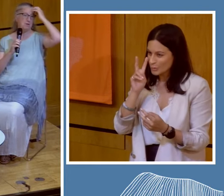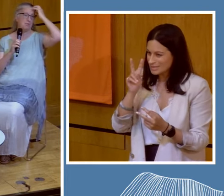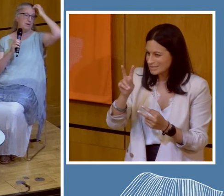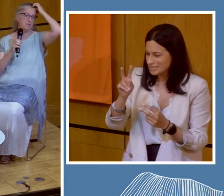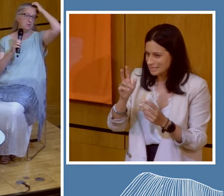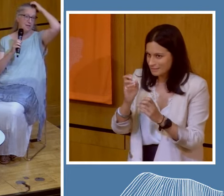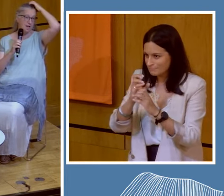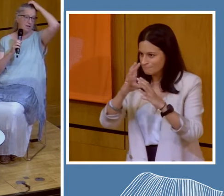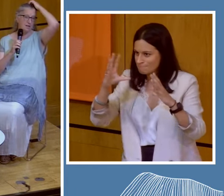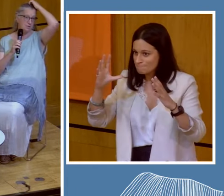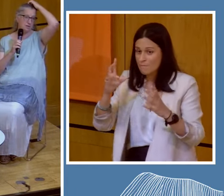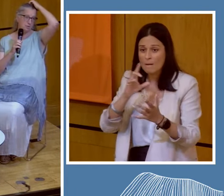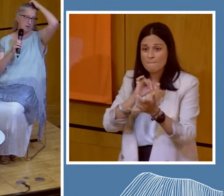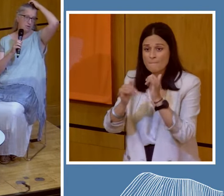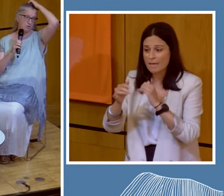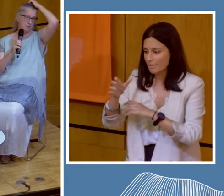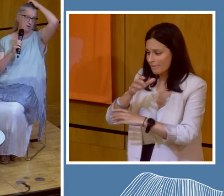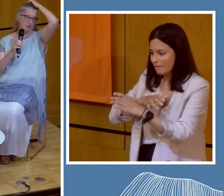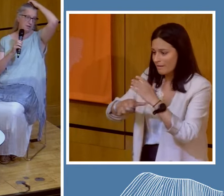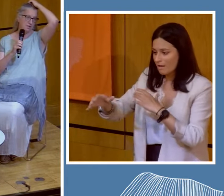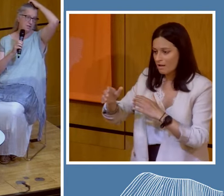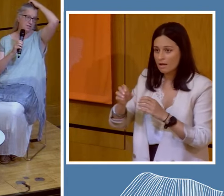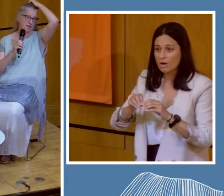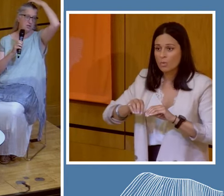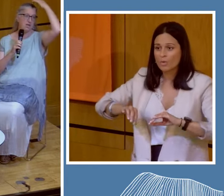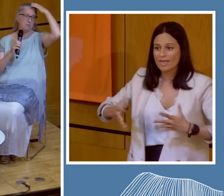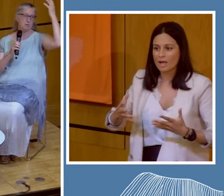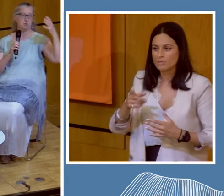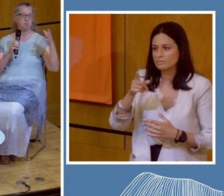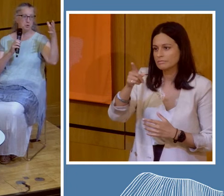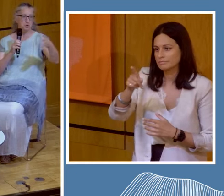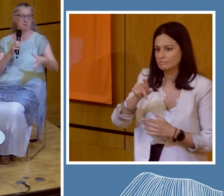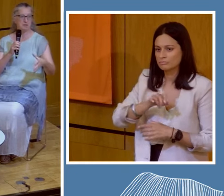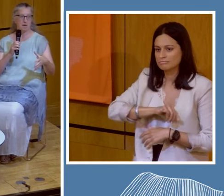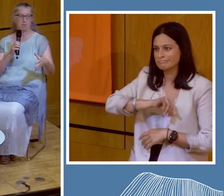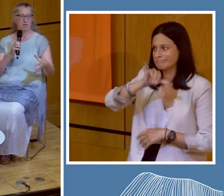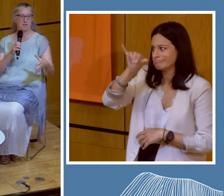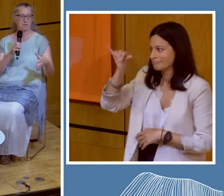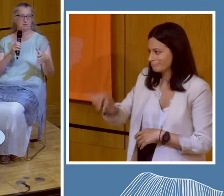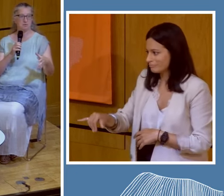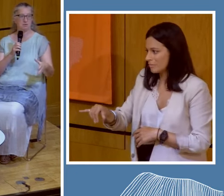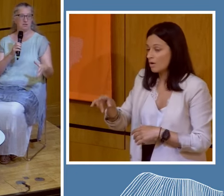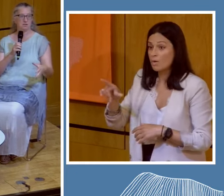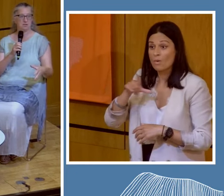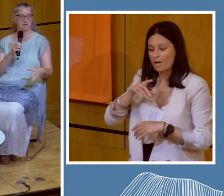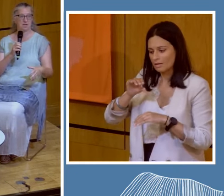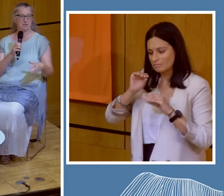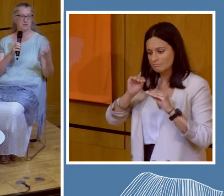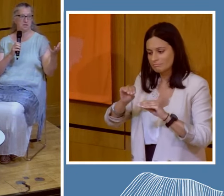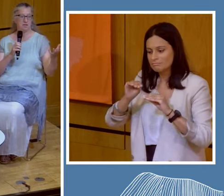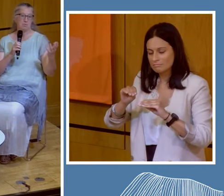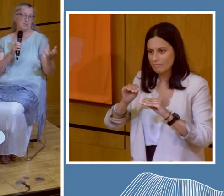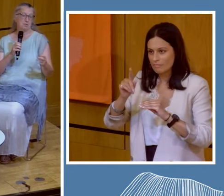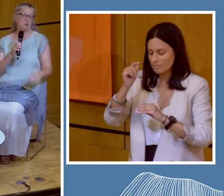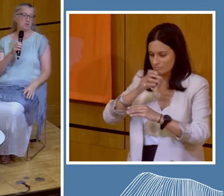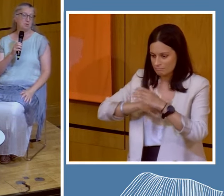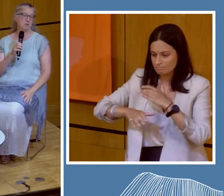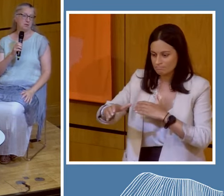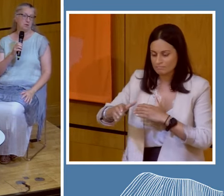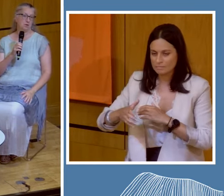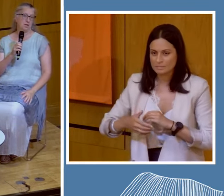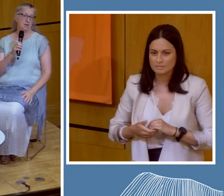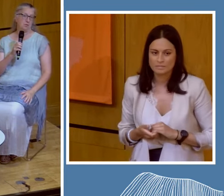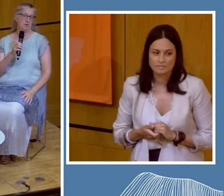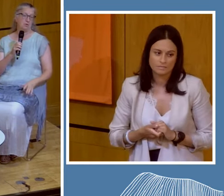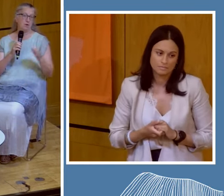I'm going. But maybe we have to do that kind of thing without traveling to educate people, to put them in that place for them to understand. But to be honest